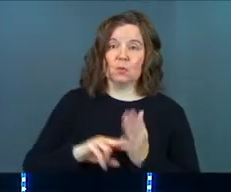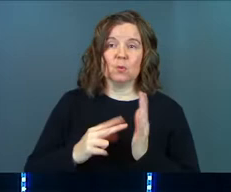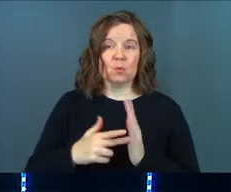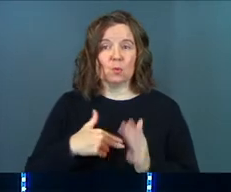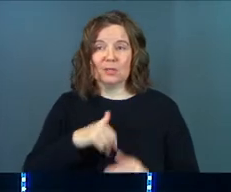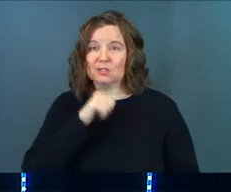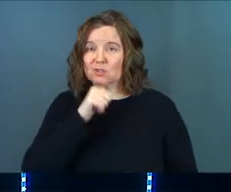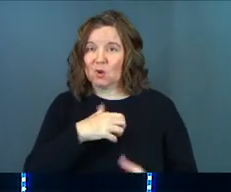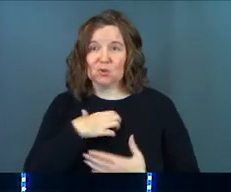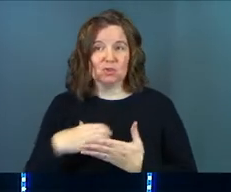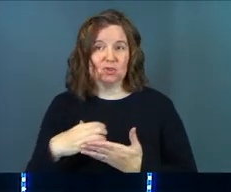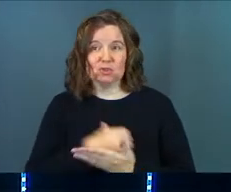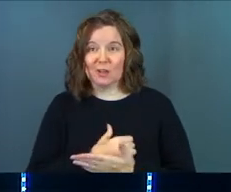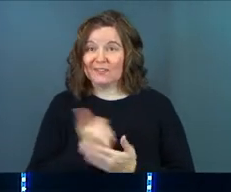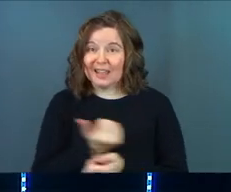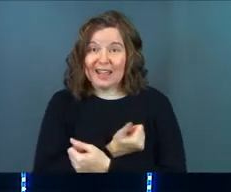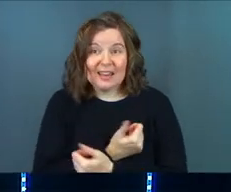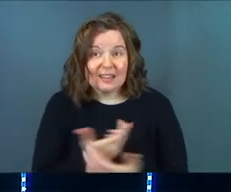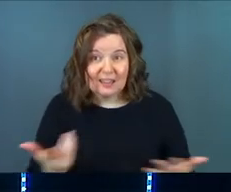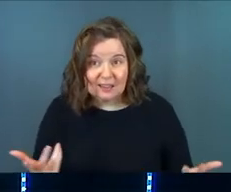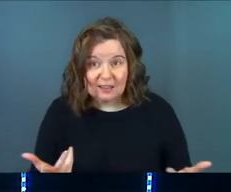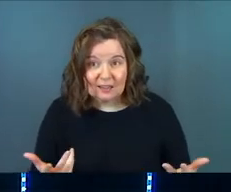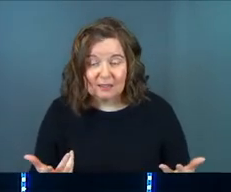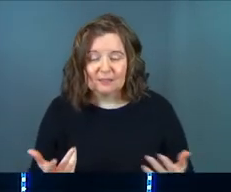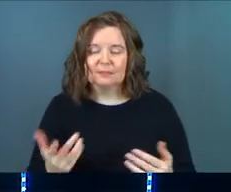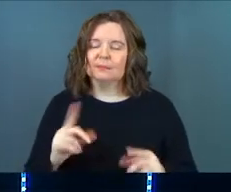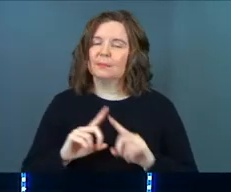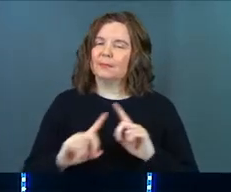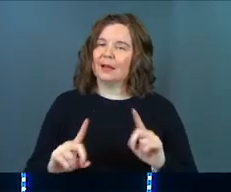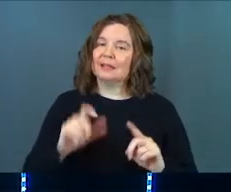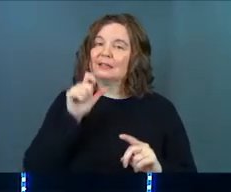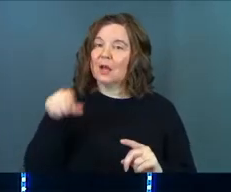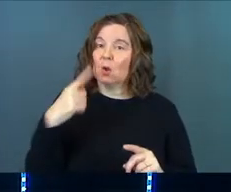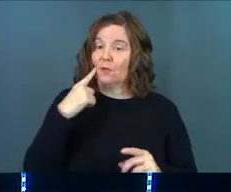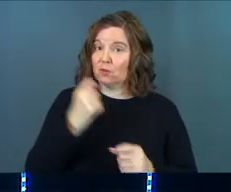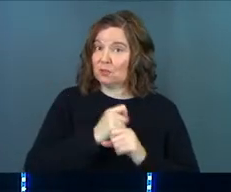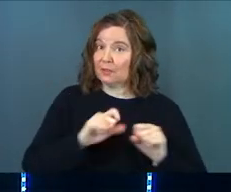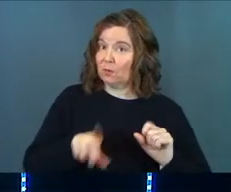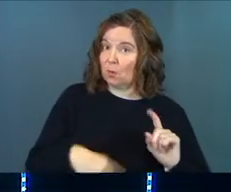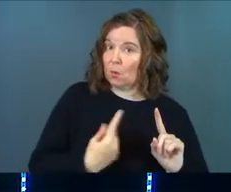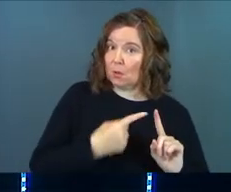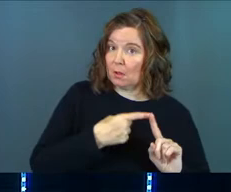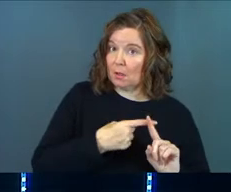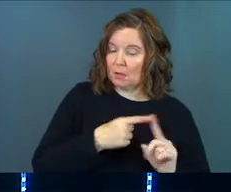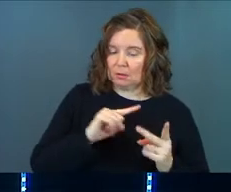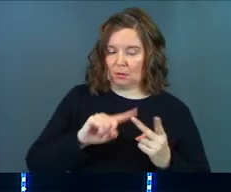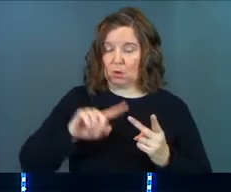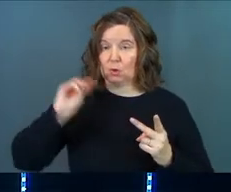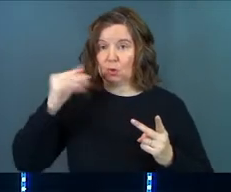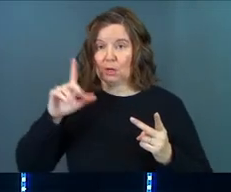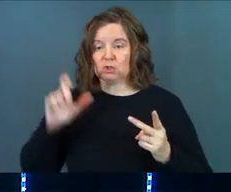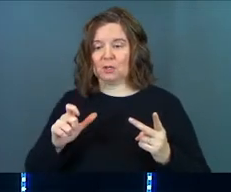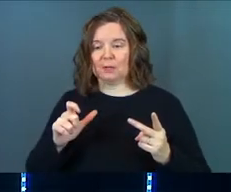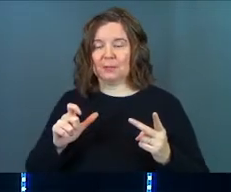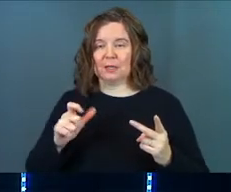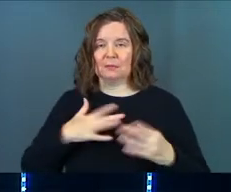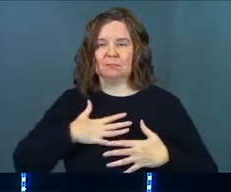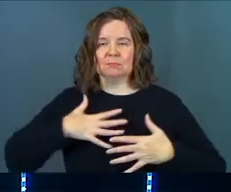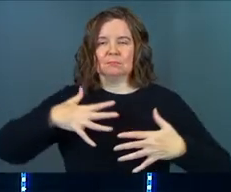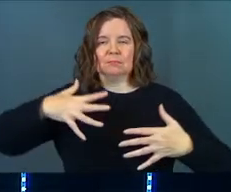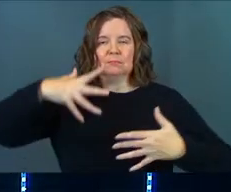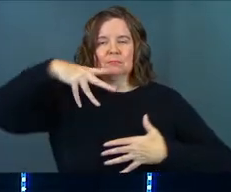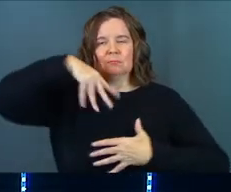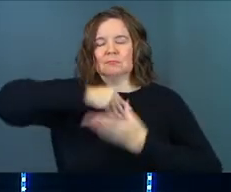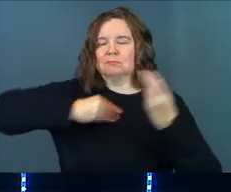which means we don't deserve anything, but it's not just for salvation. Grace should be the air that we